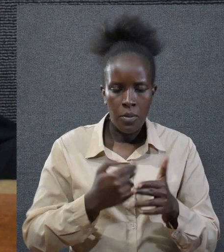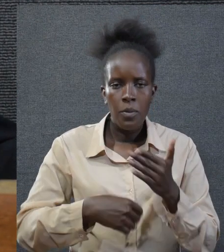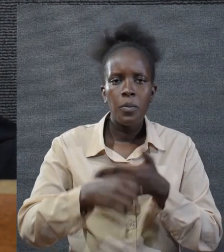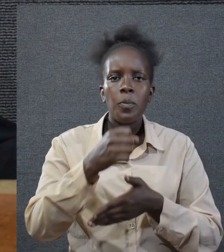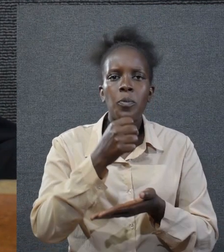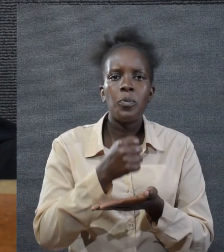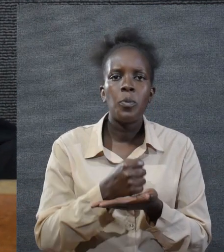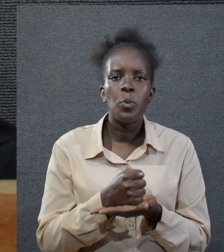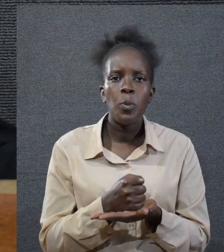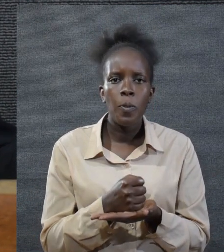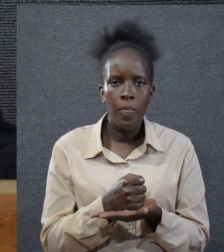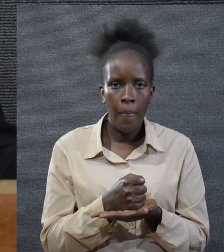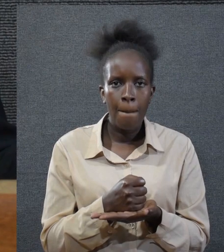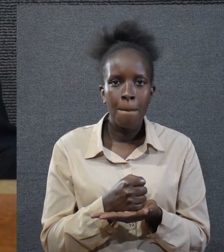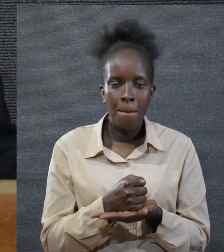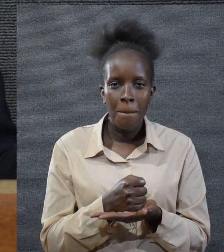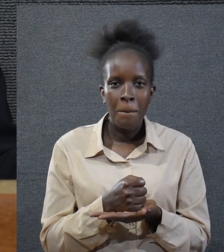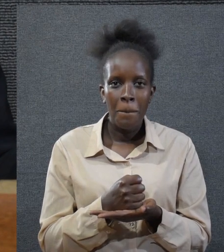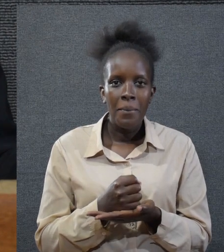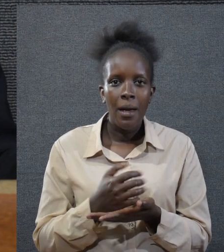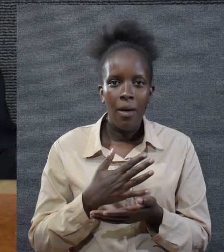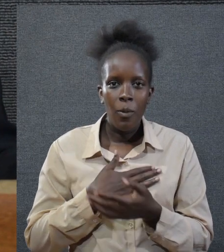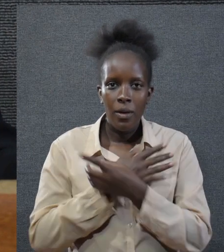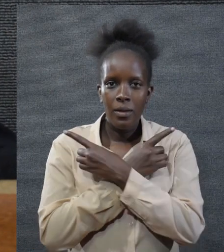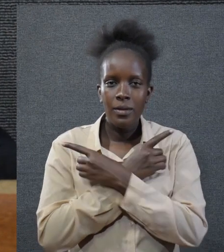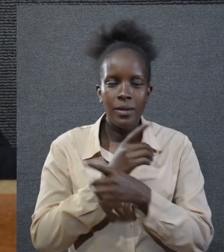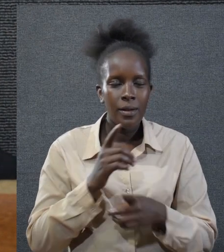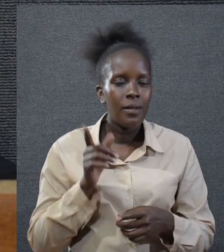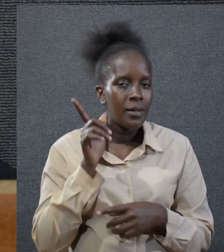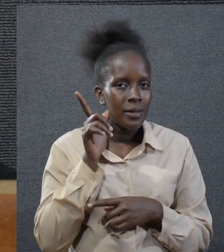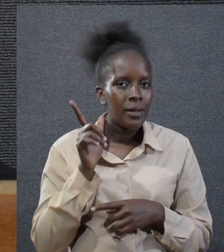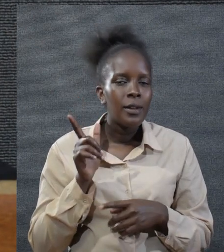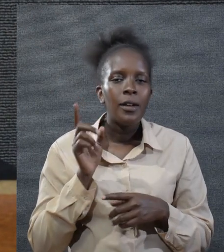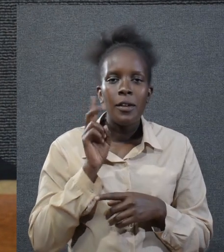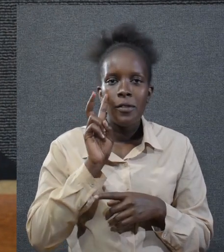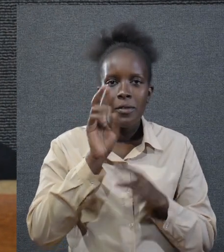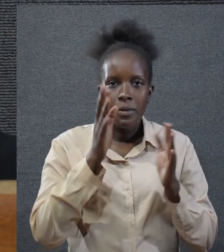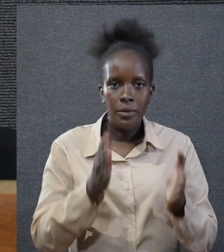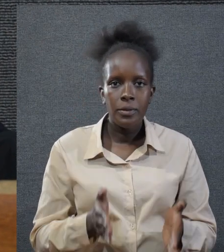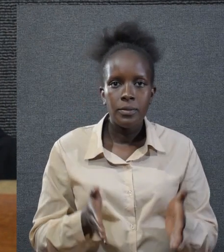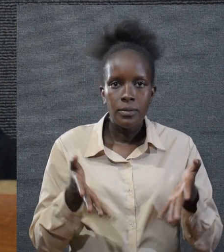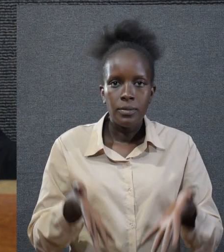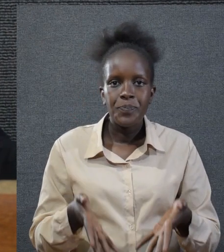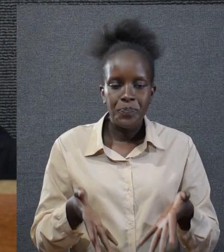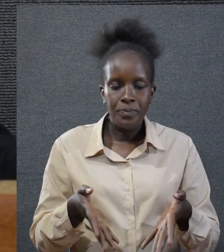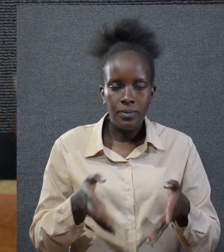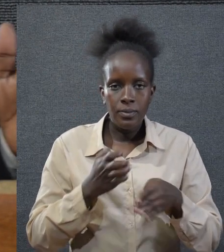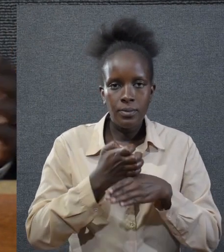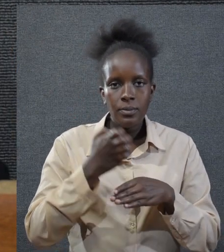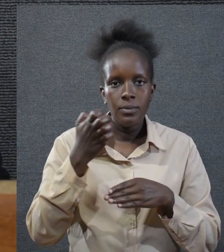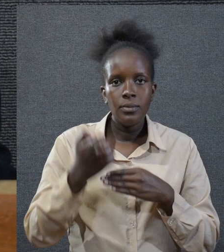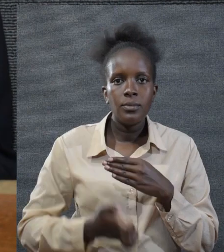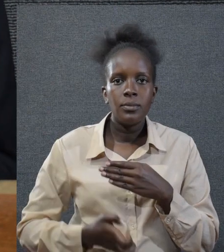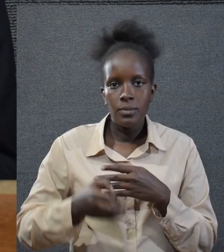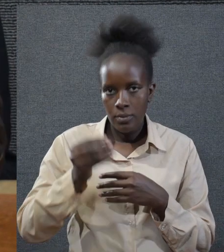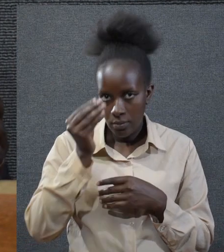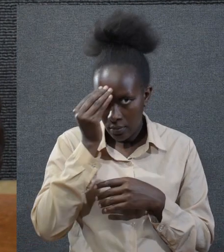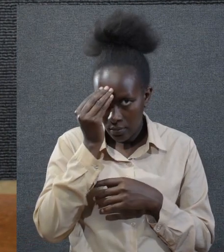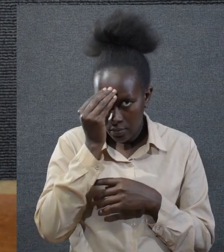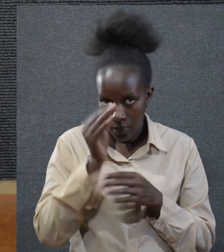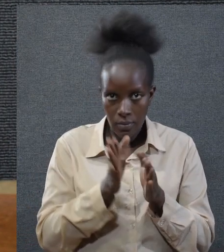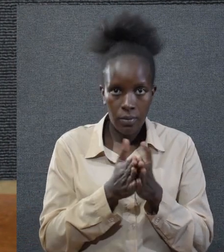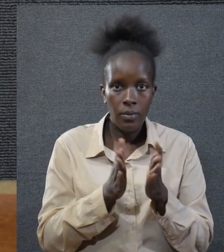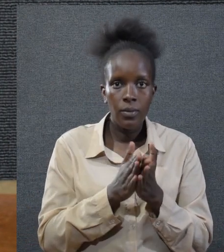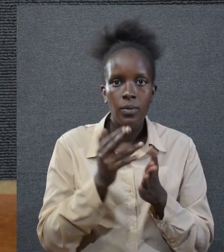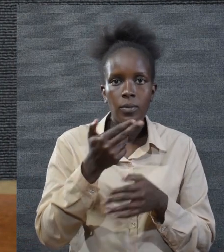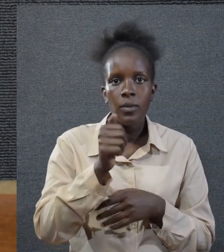trusting in Jesus' name. Amen. Our dear listeners and viewers, today marks the end